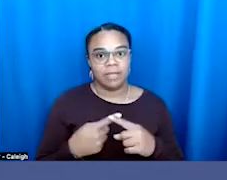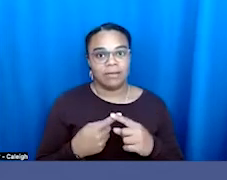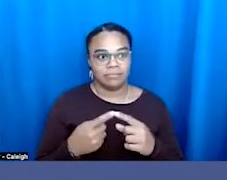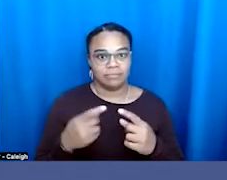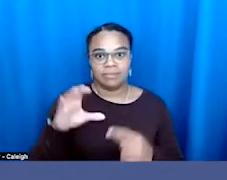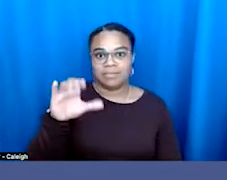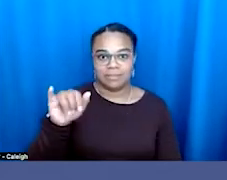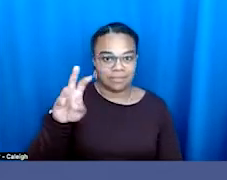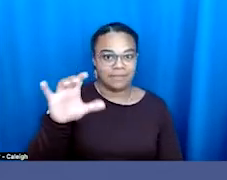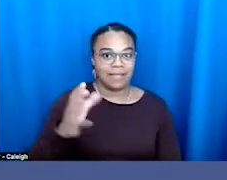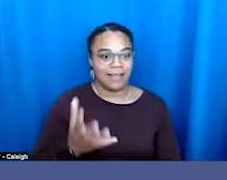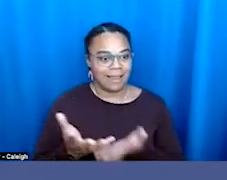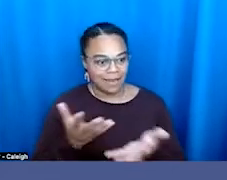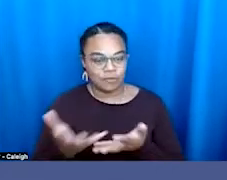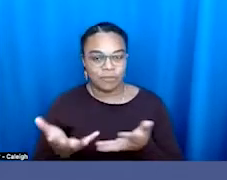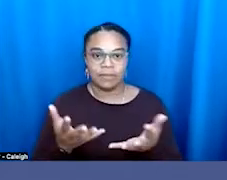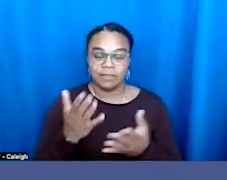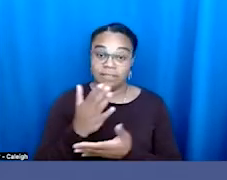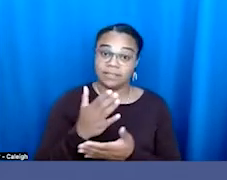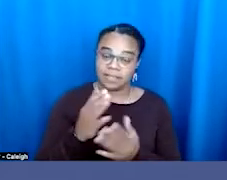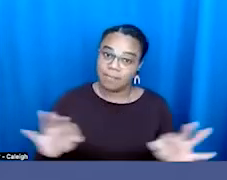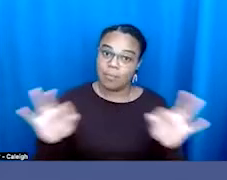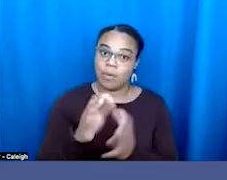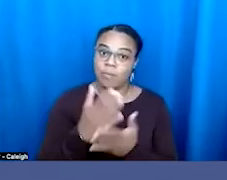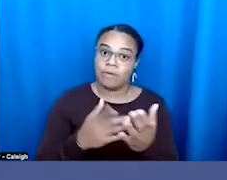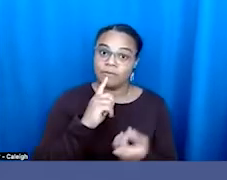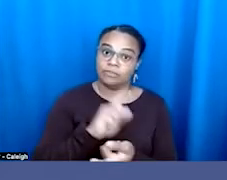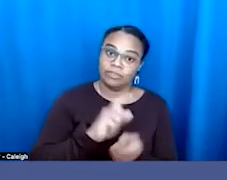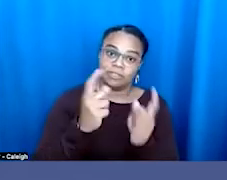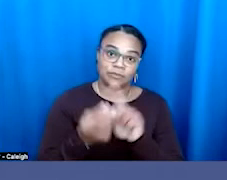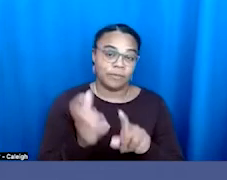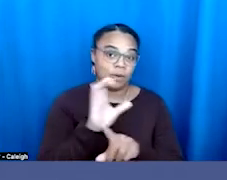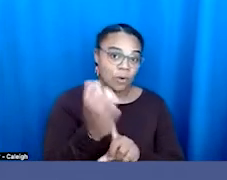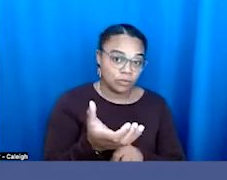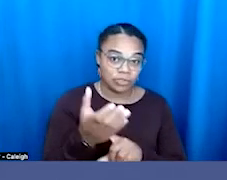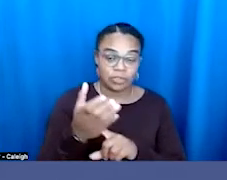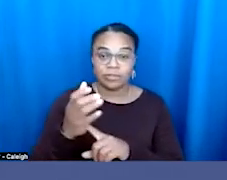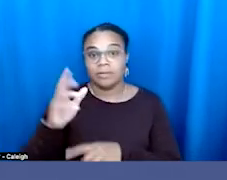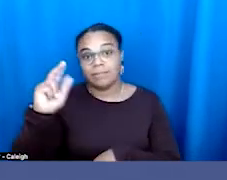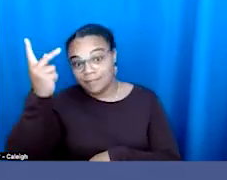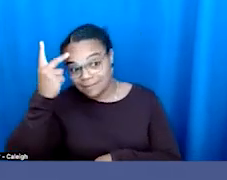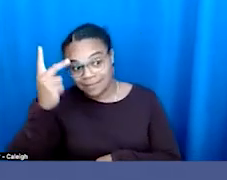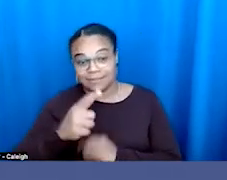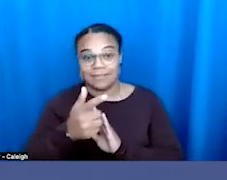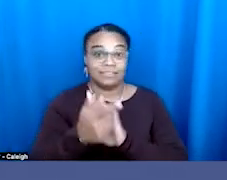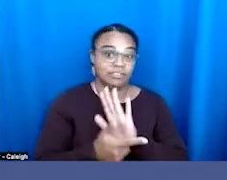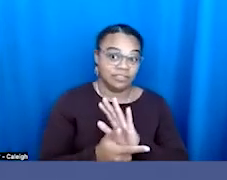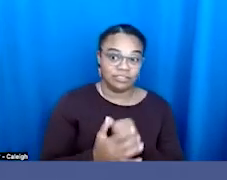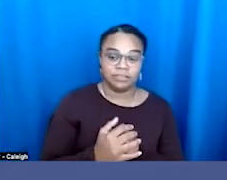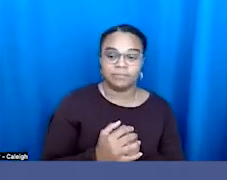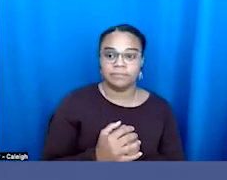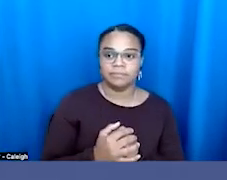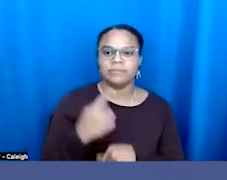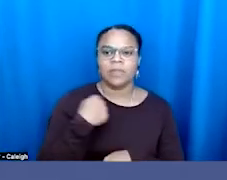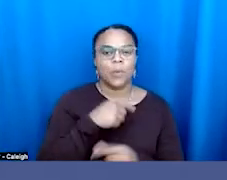right, part of transforming culture and politics and legislation. Um, we often hear, right,